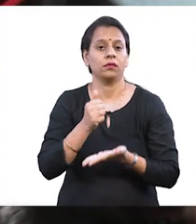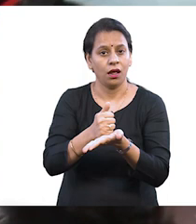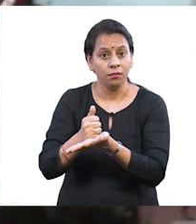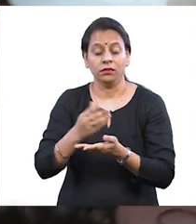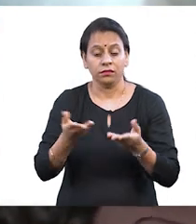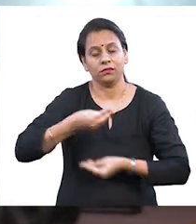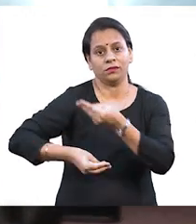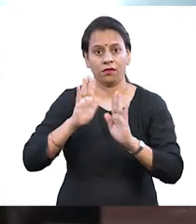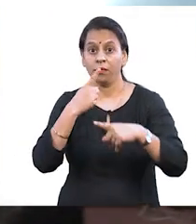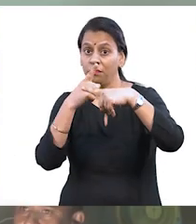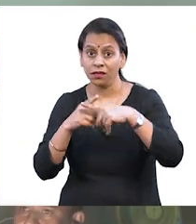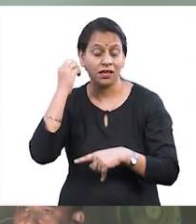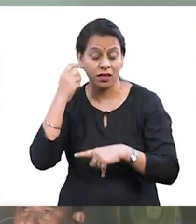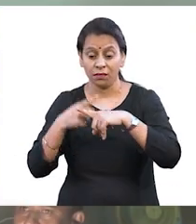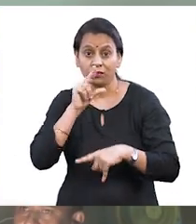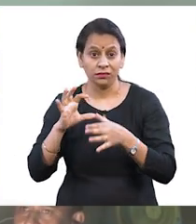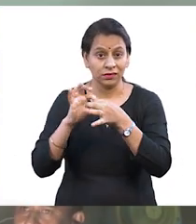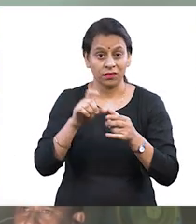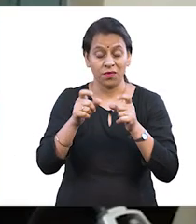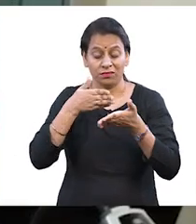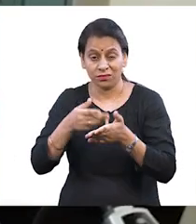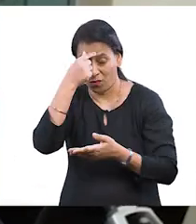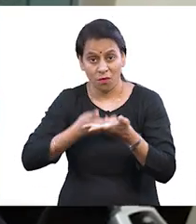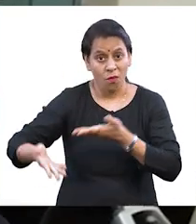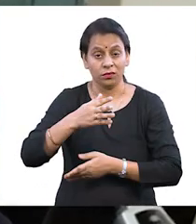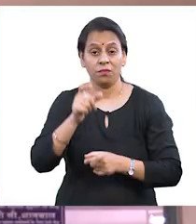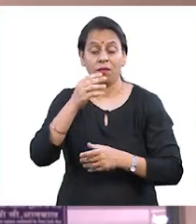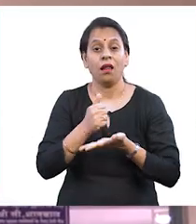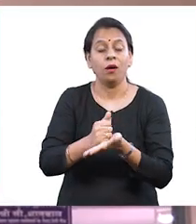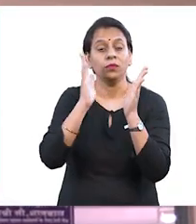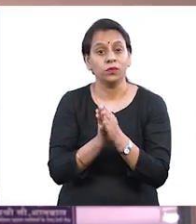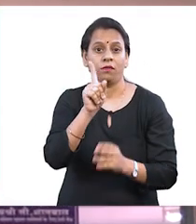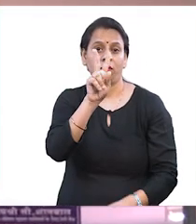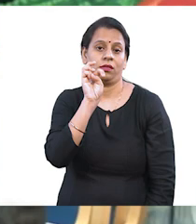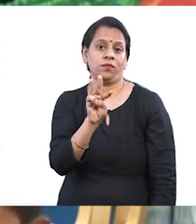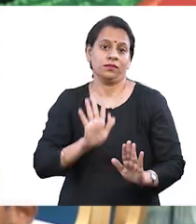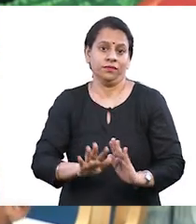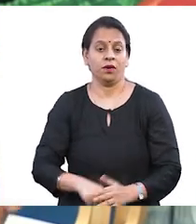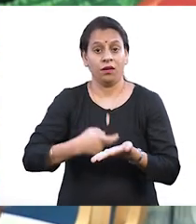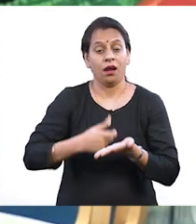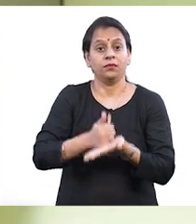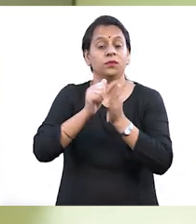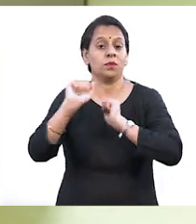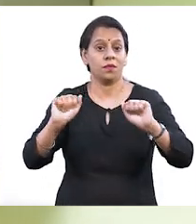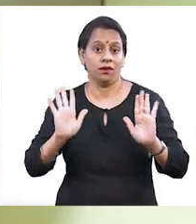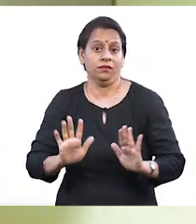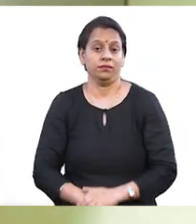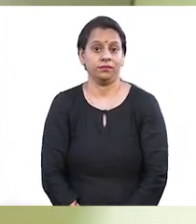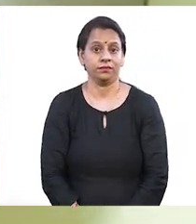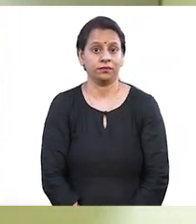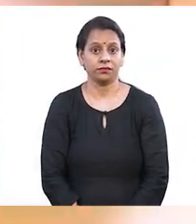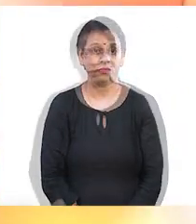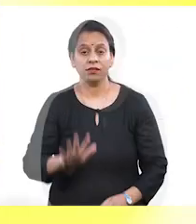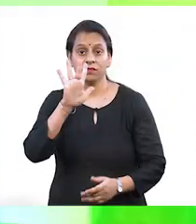,000 beneficiaries for treatment of various speech and hearing disorders and 12,000 beneficiaries for rehabilitation.